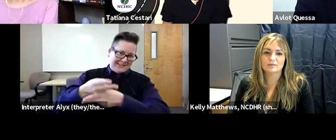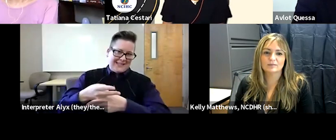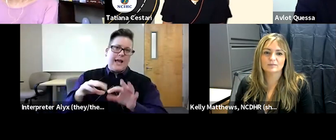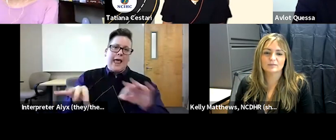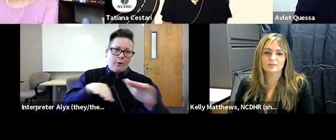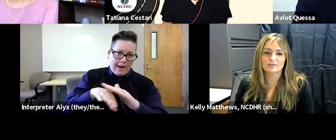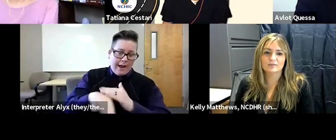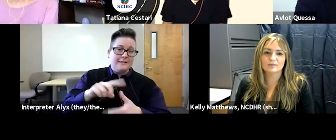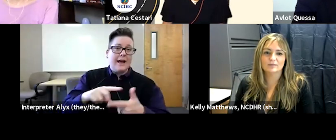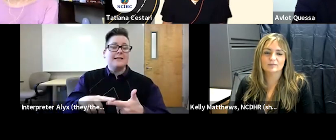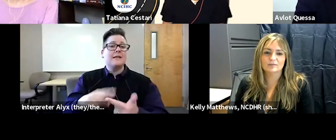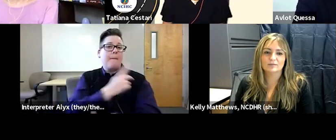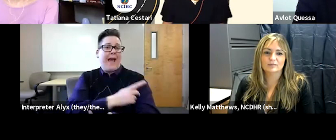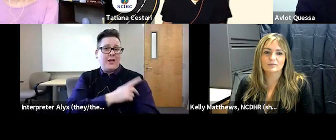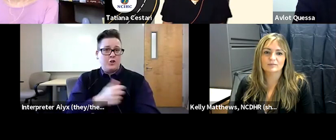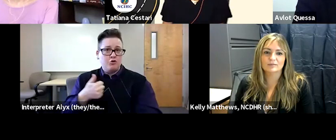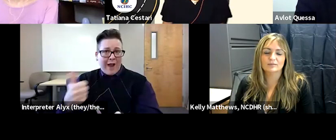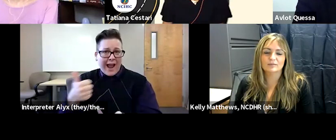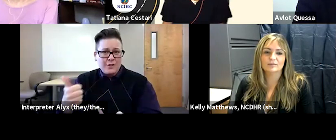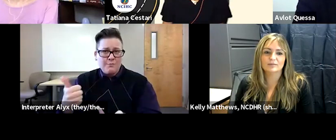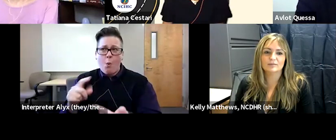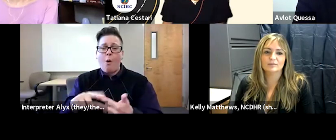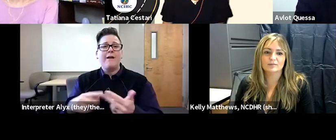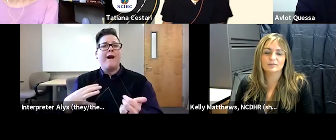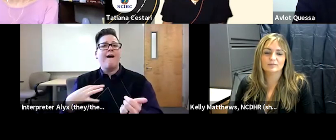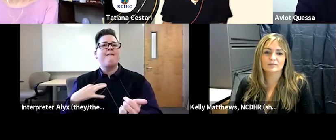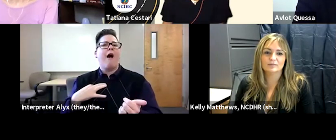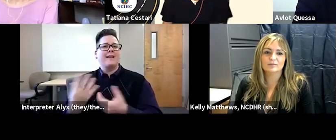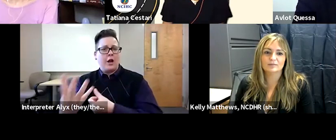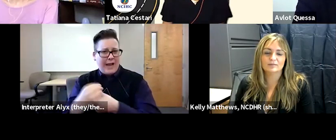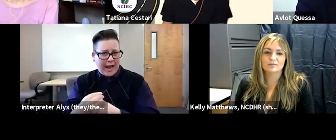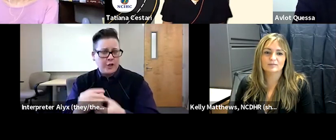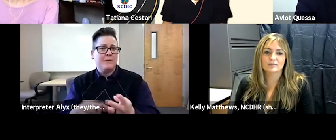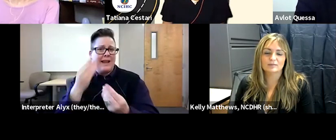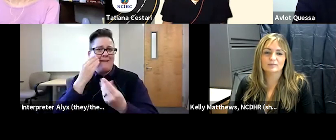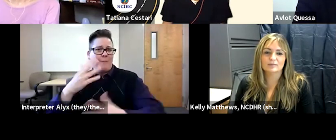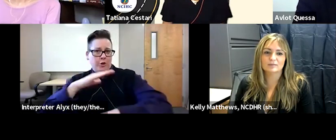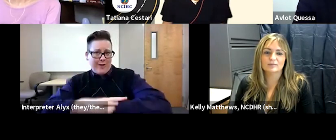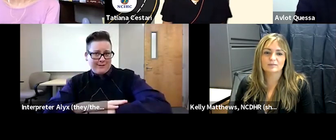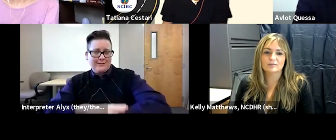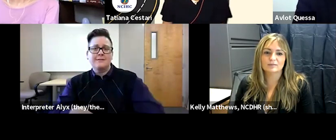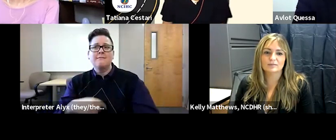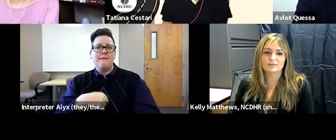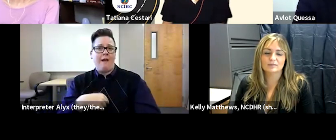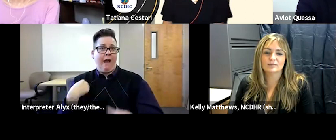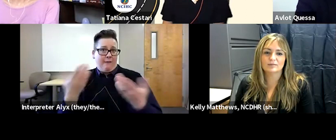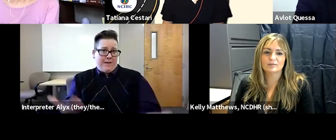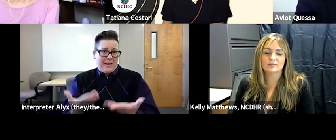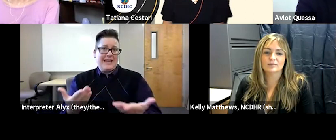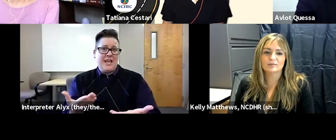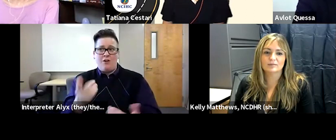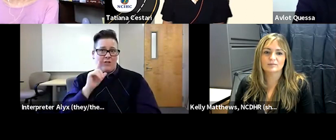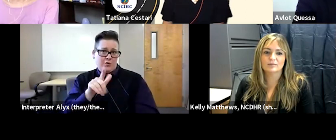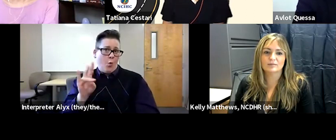transport volunteer engagement and the information desk um i have been here at chc for